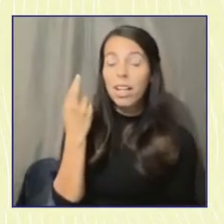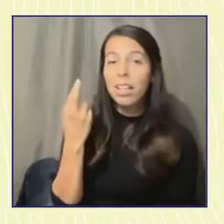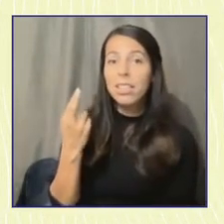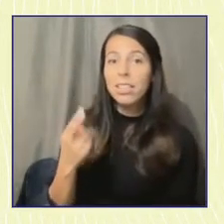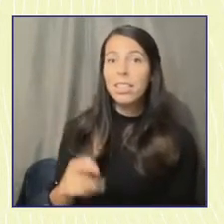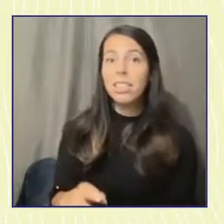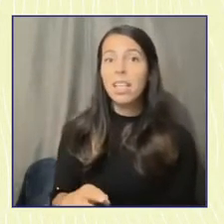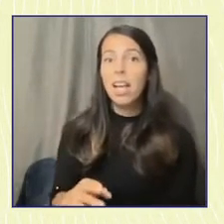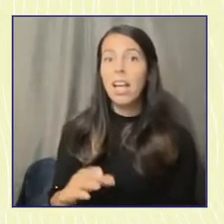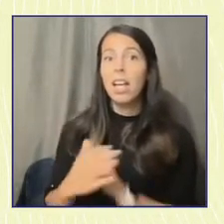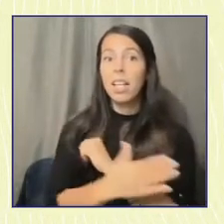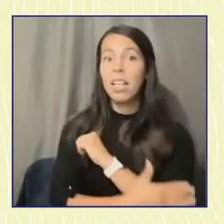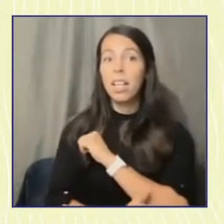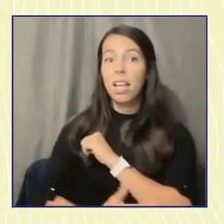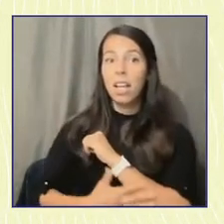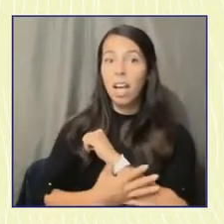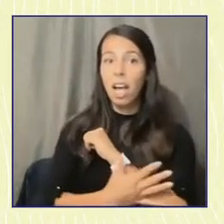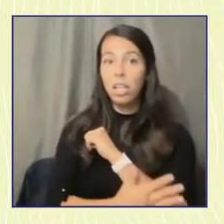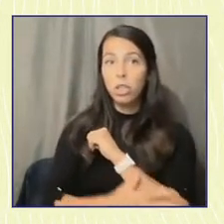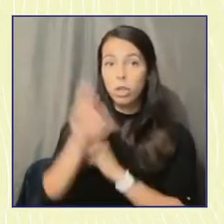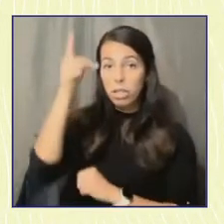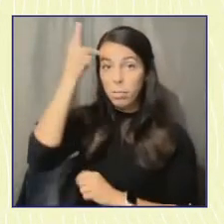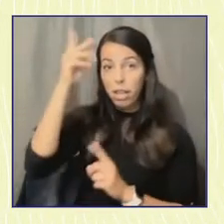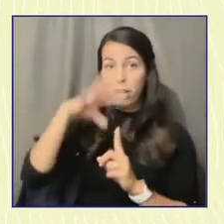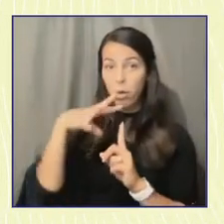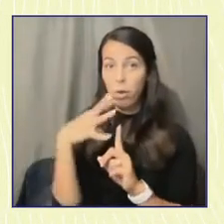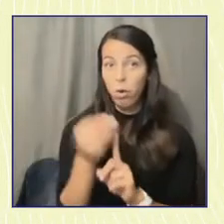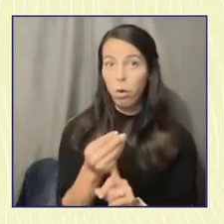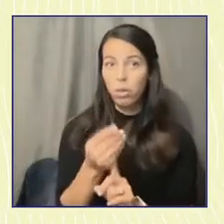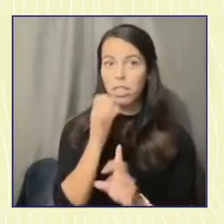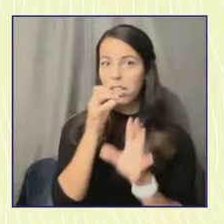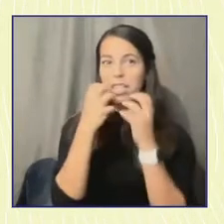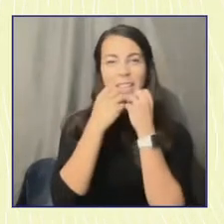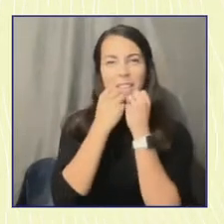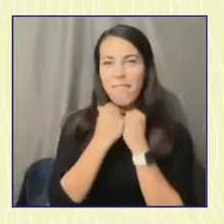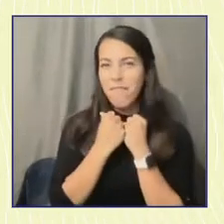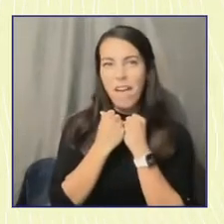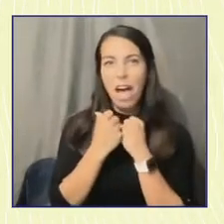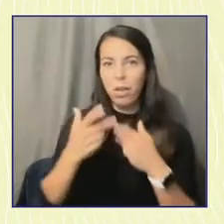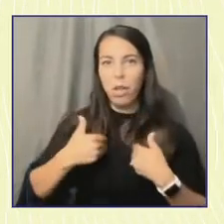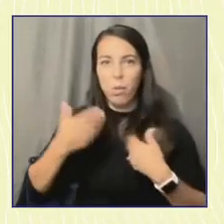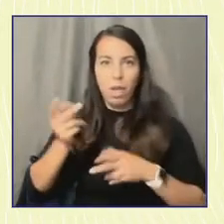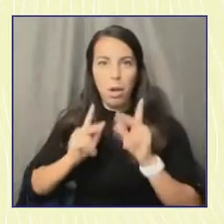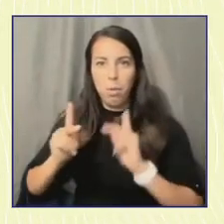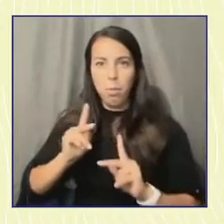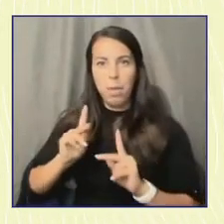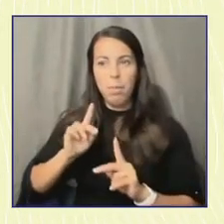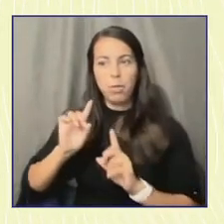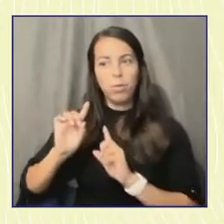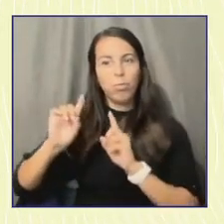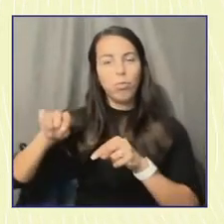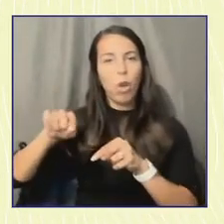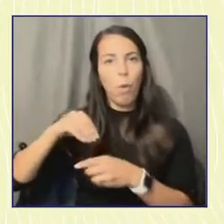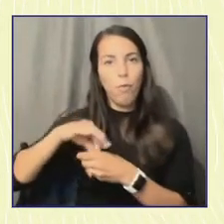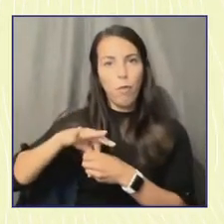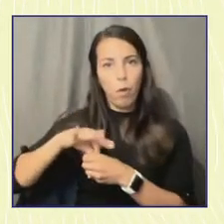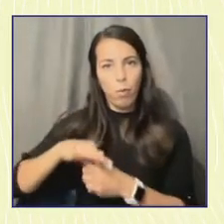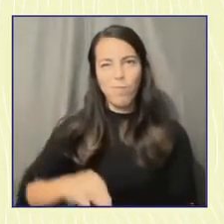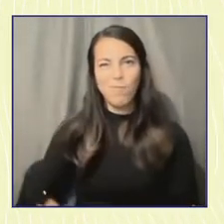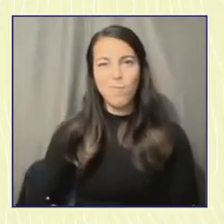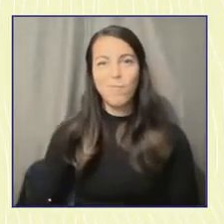country, our political culture does not value the participation of young people. And so this